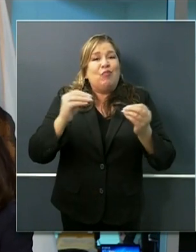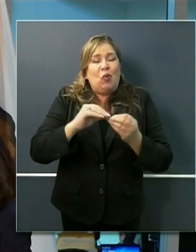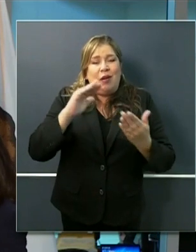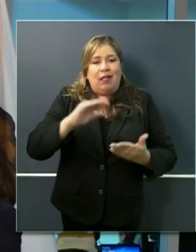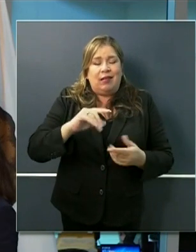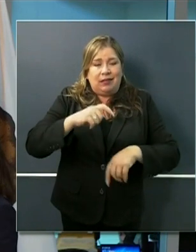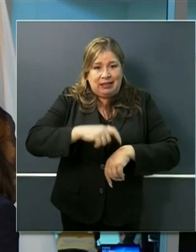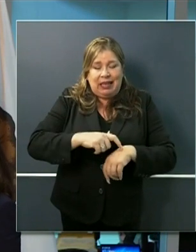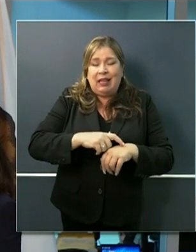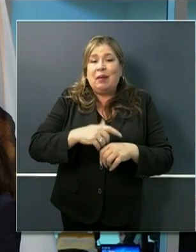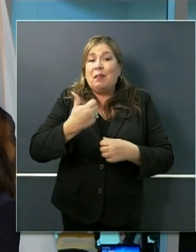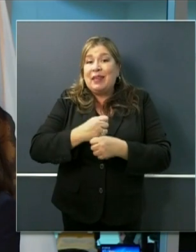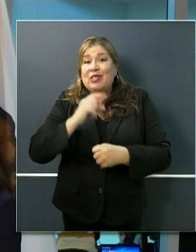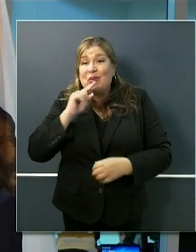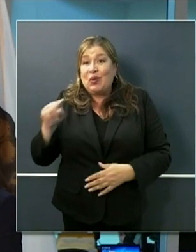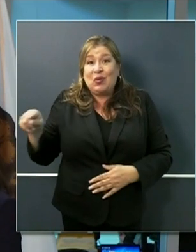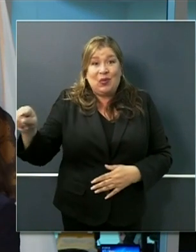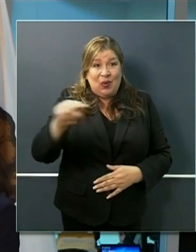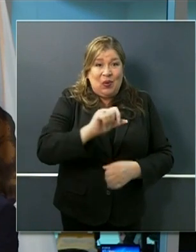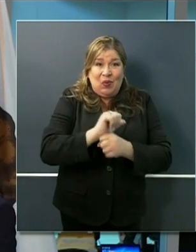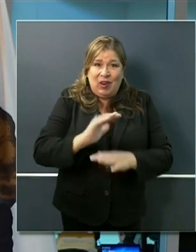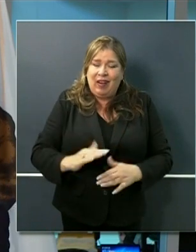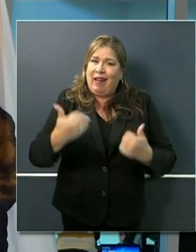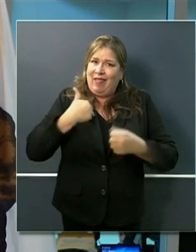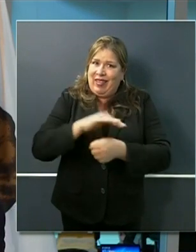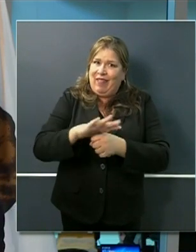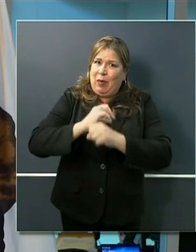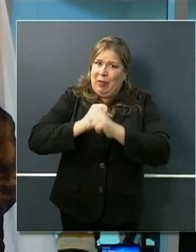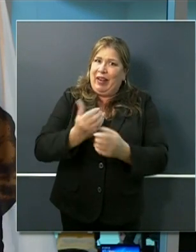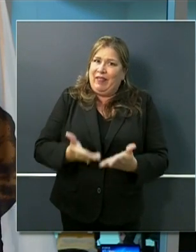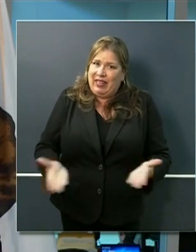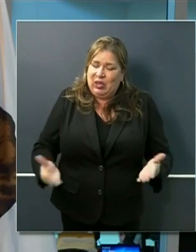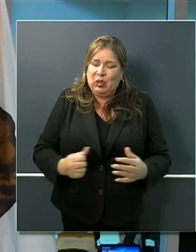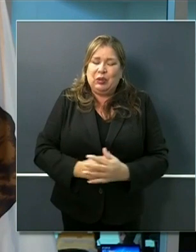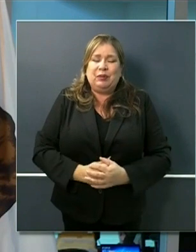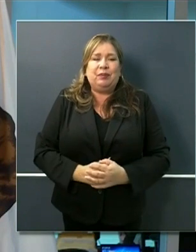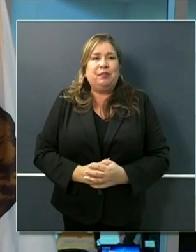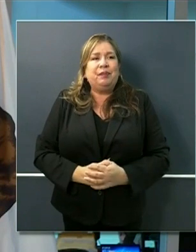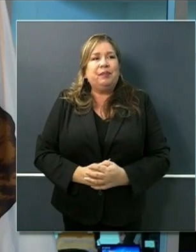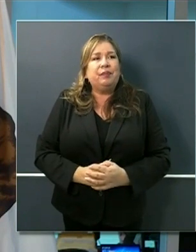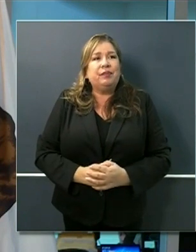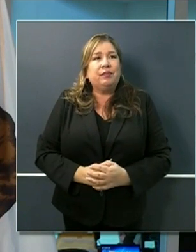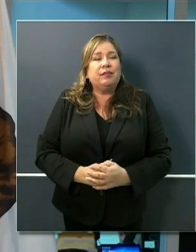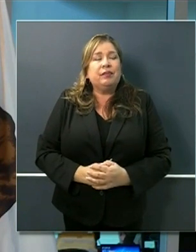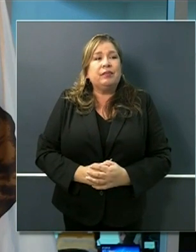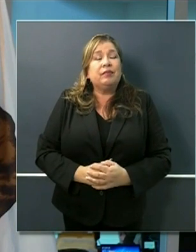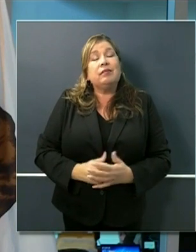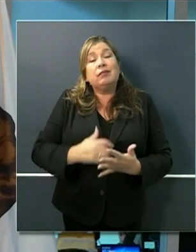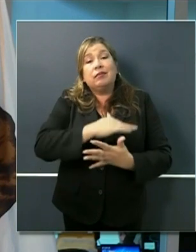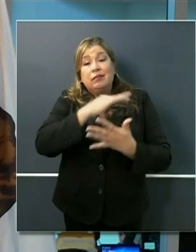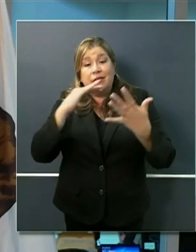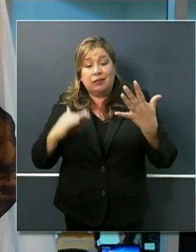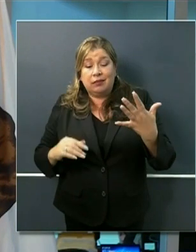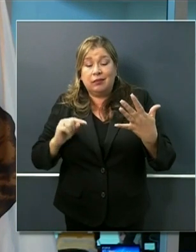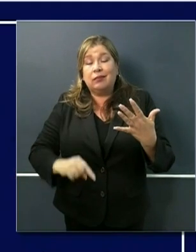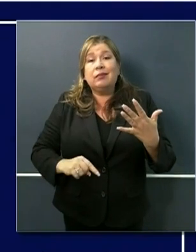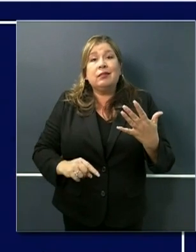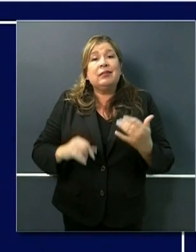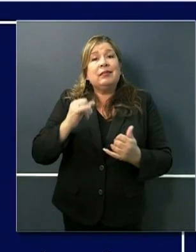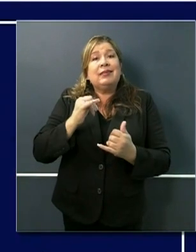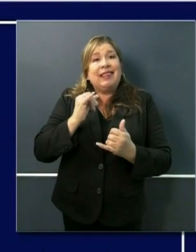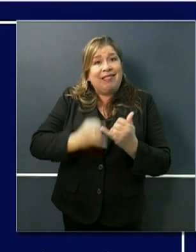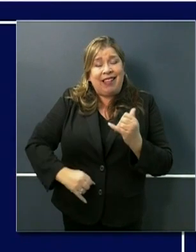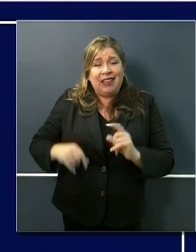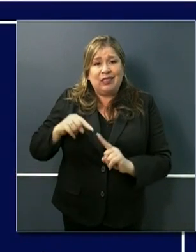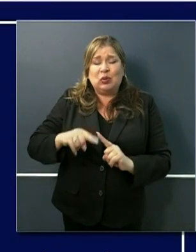the ability to determine when to reinstitute certain measures such as the stay-at-home orders if necessary this is the last